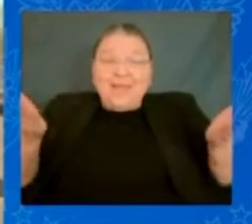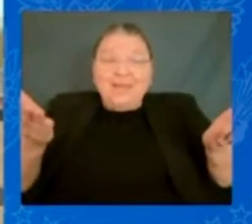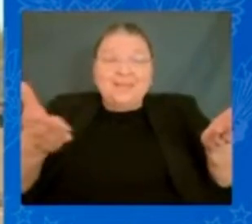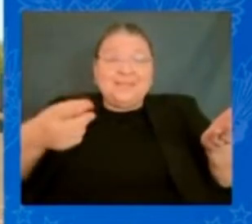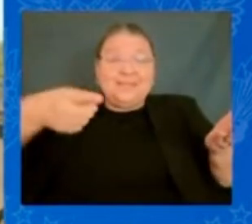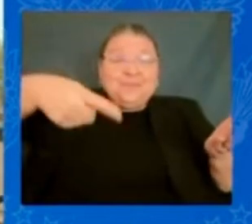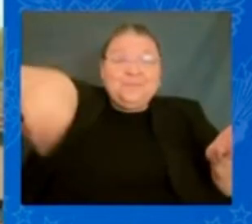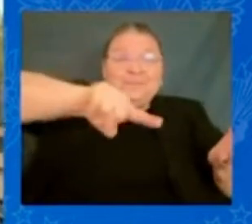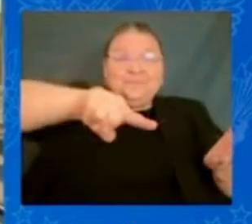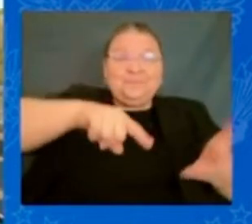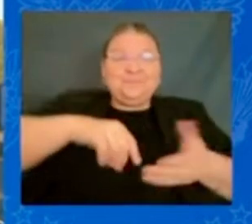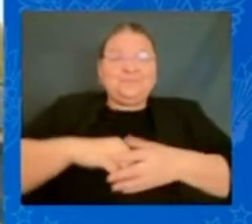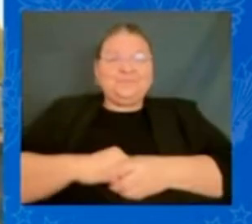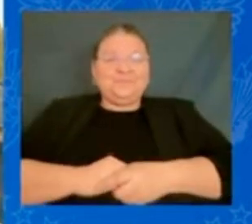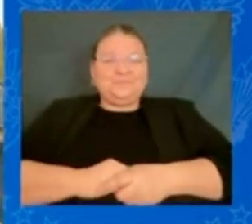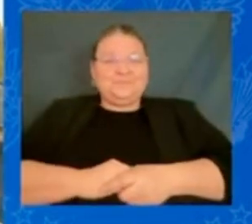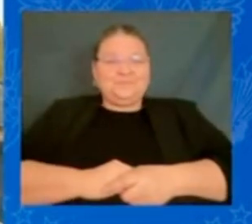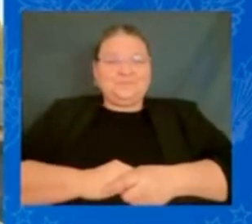Hey, everybody. How are you?